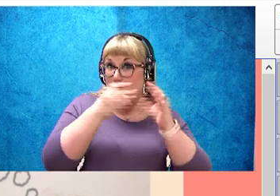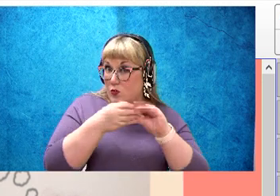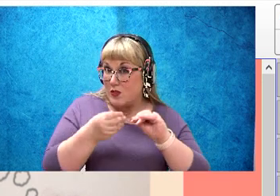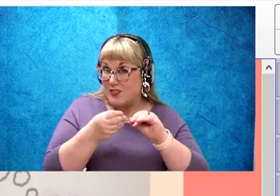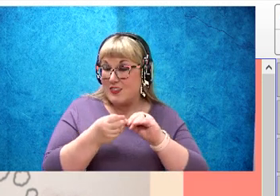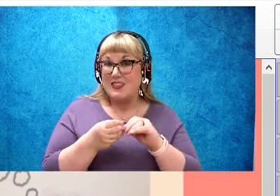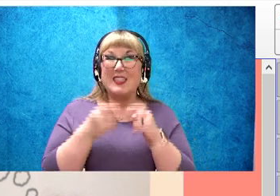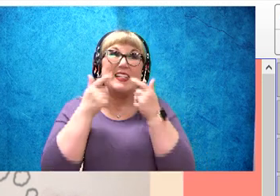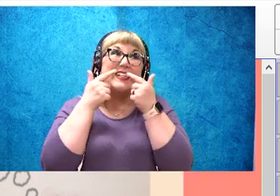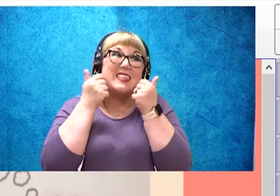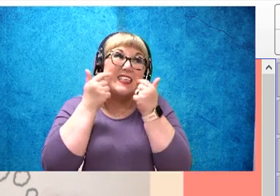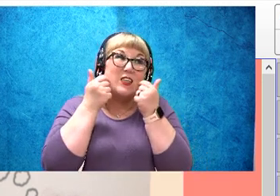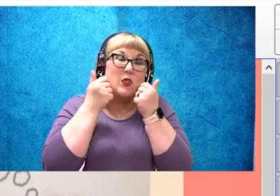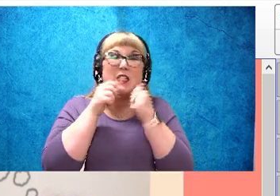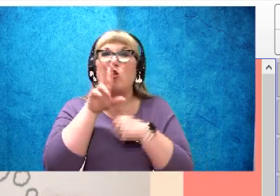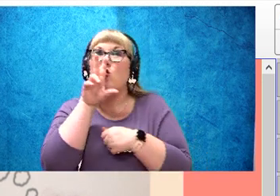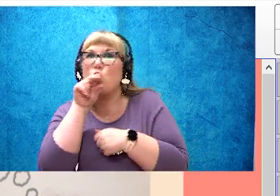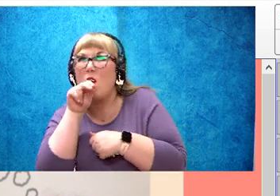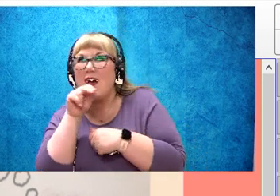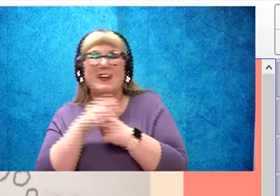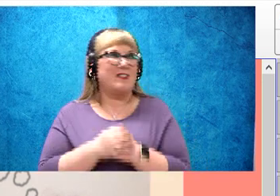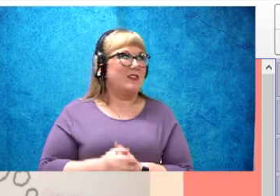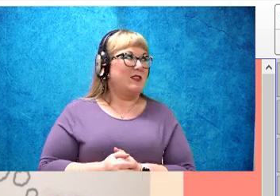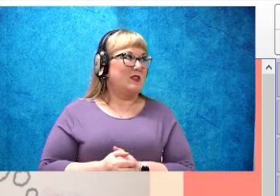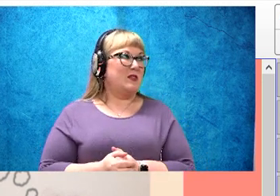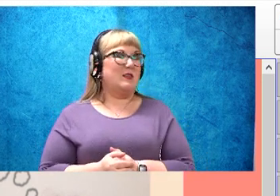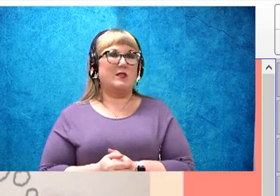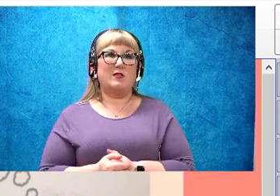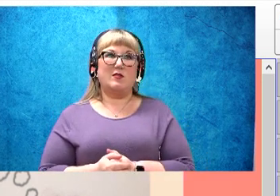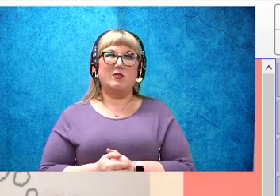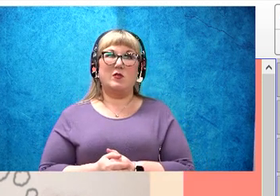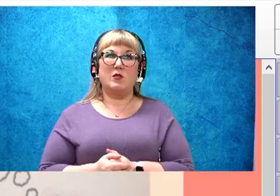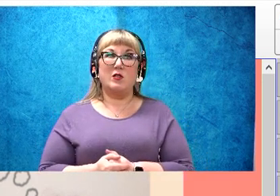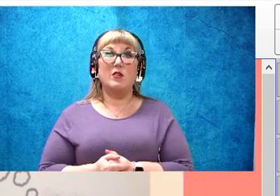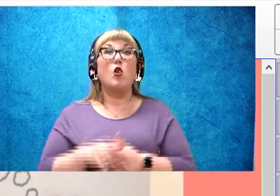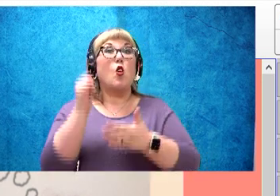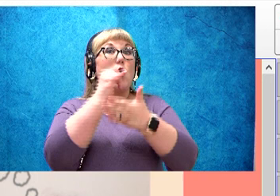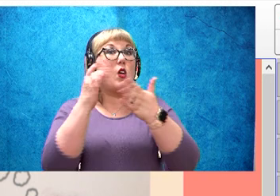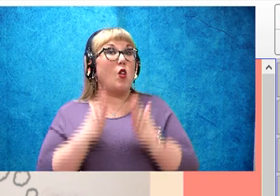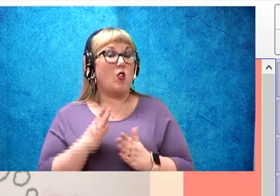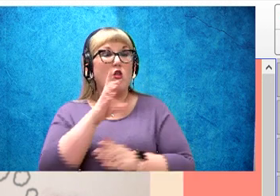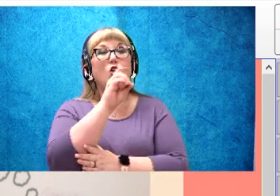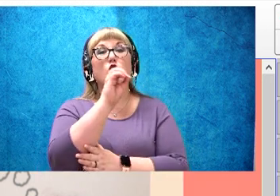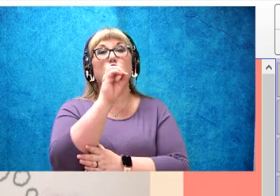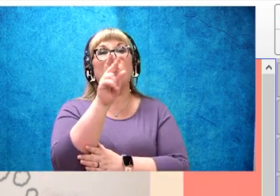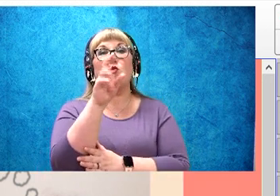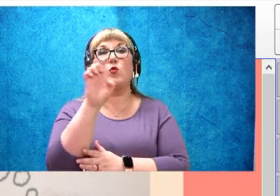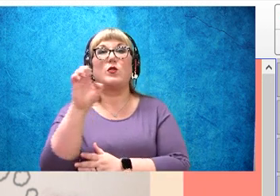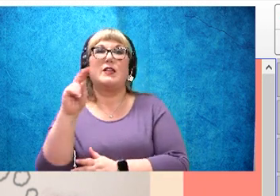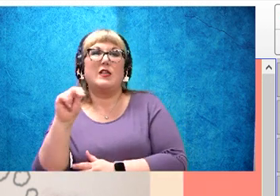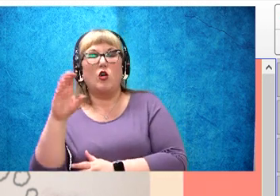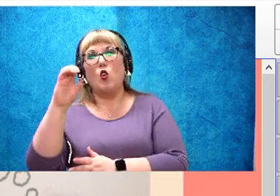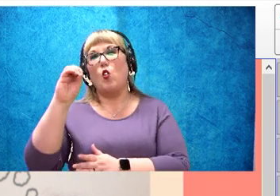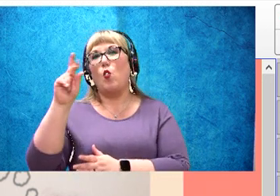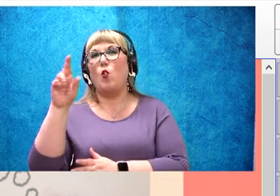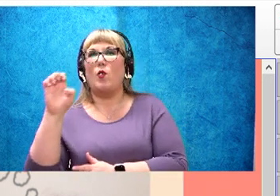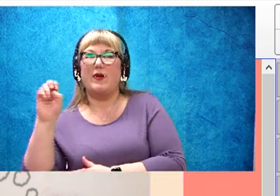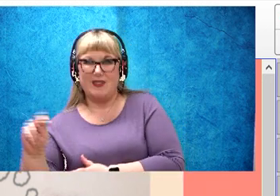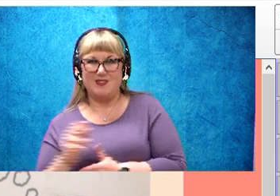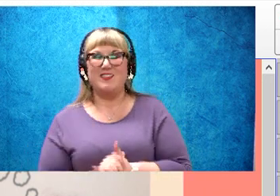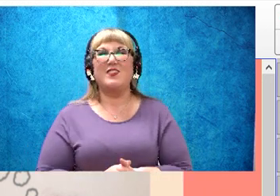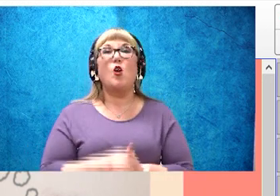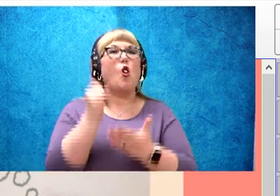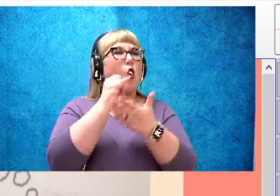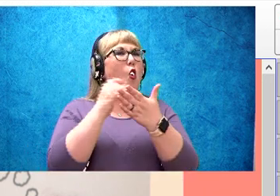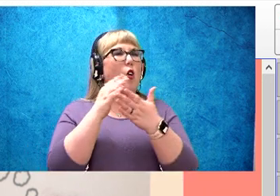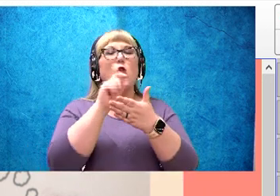Giggle Giggle Quack, this is one of my favorite stories, the author is Doreen Corrin, and remember the author tells us,